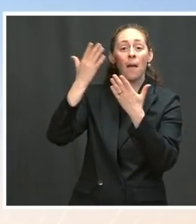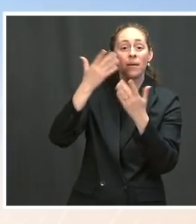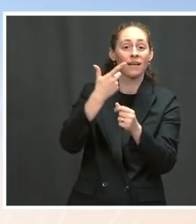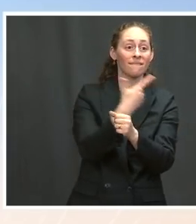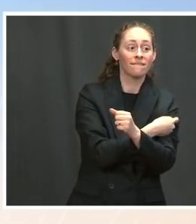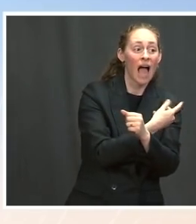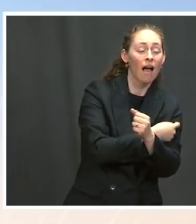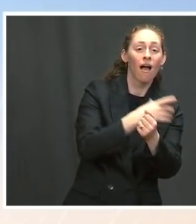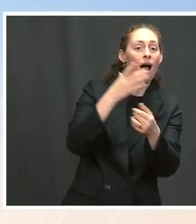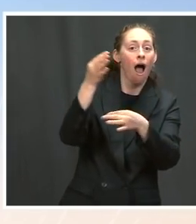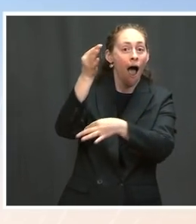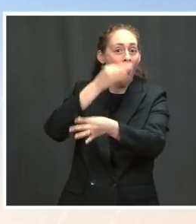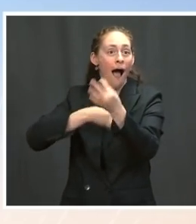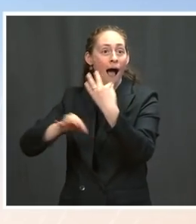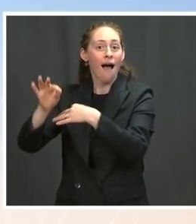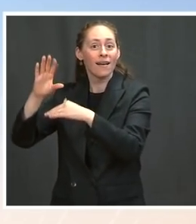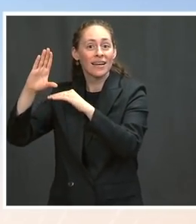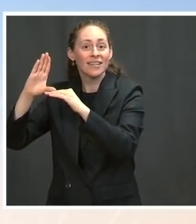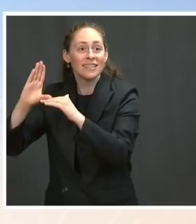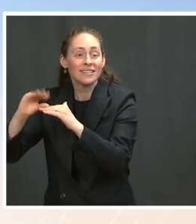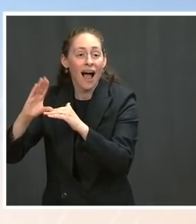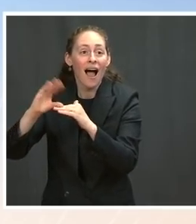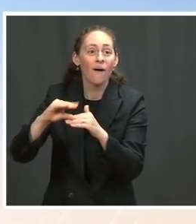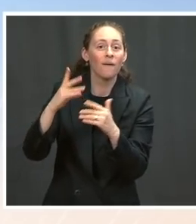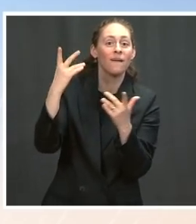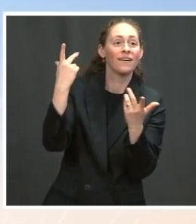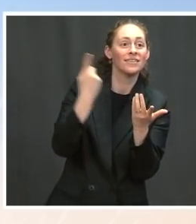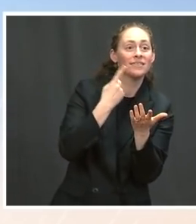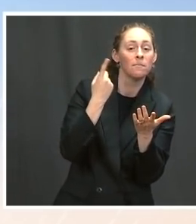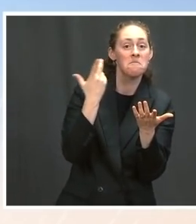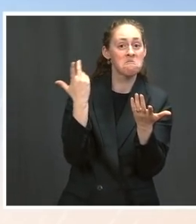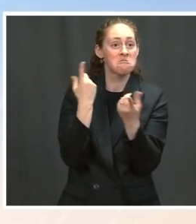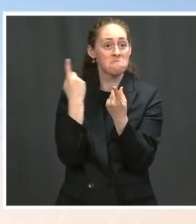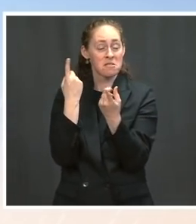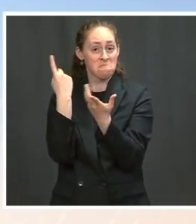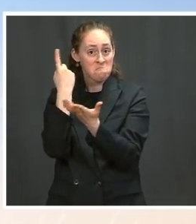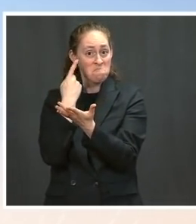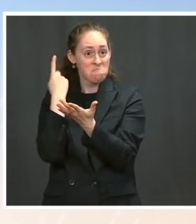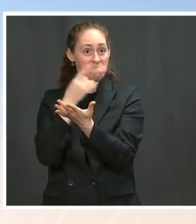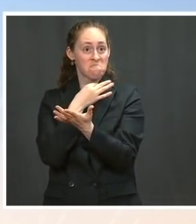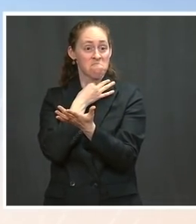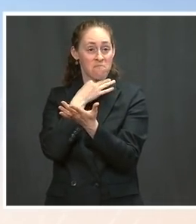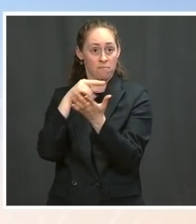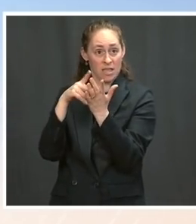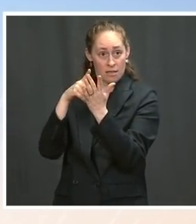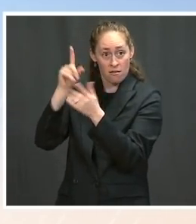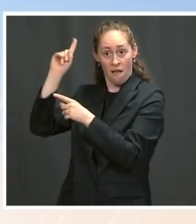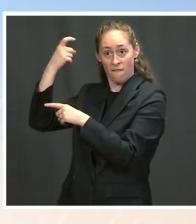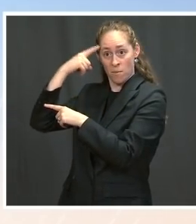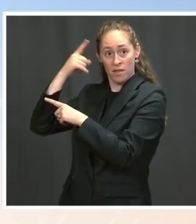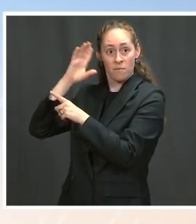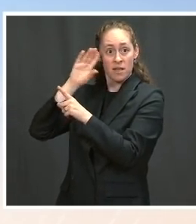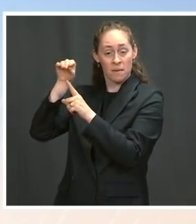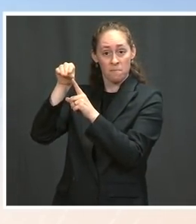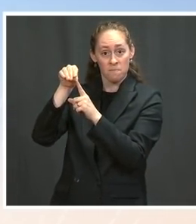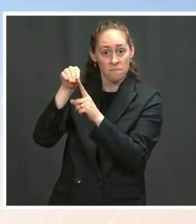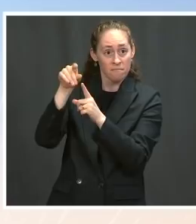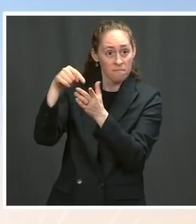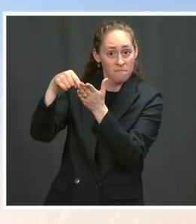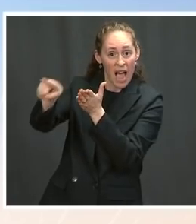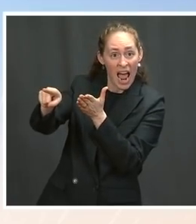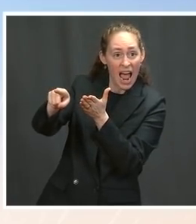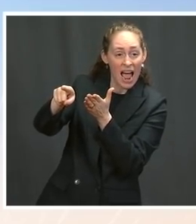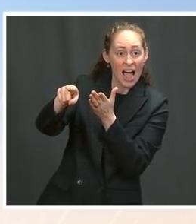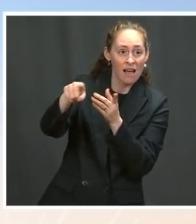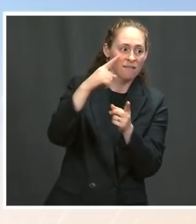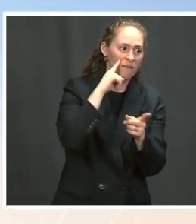idea. Does he like the idea that some governors are floating of payments to people? And is there an issue of sensitivity when Americans are getting paid to get a